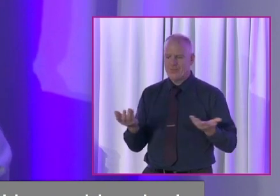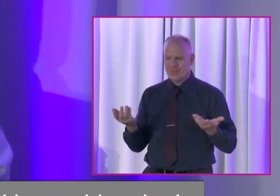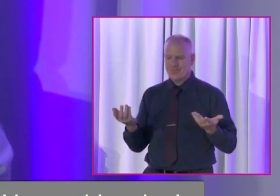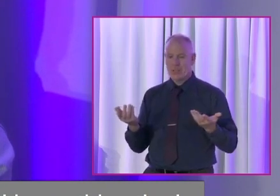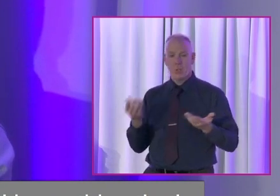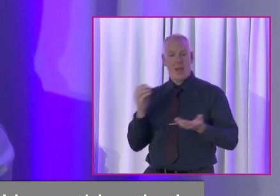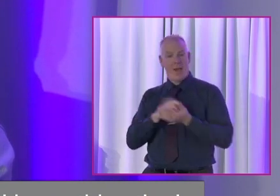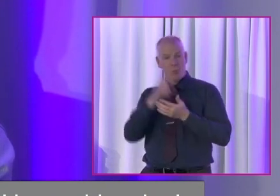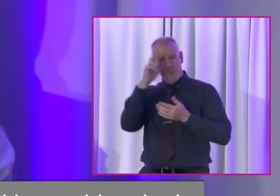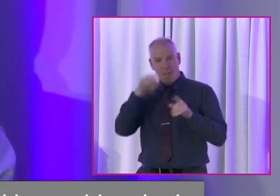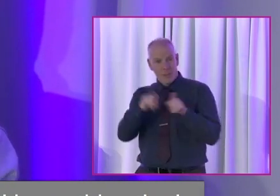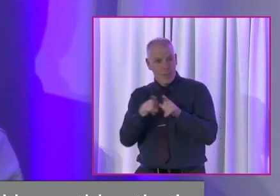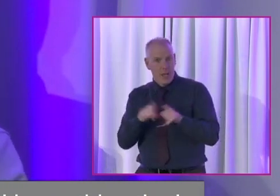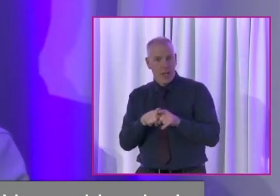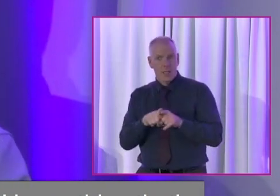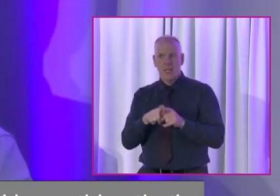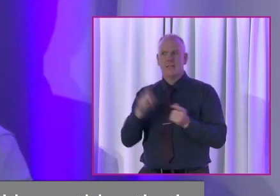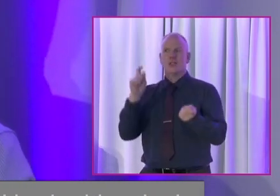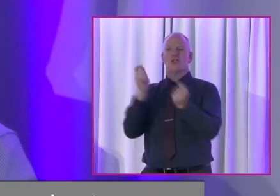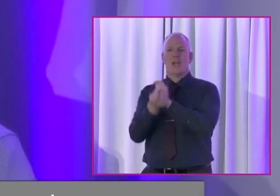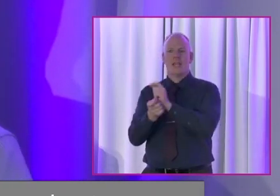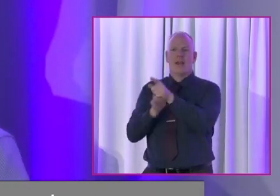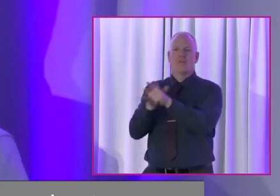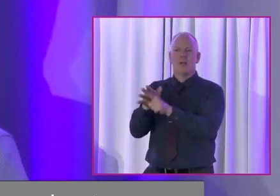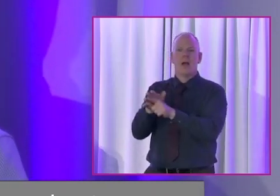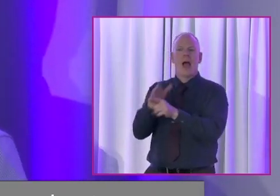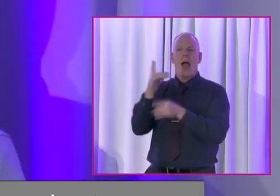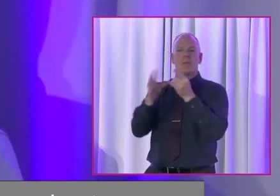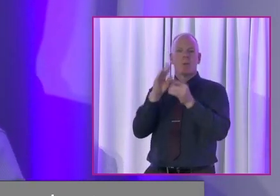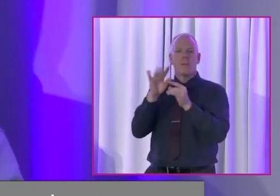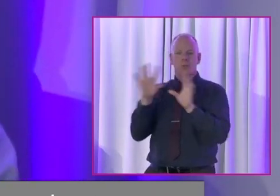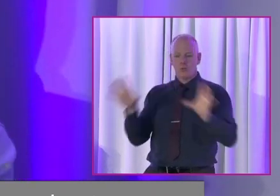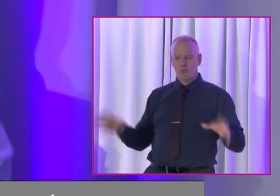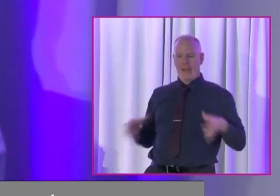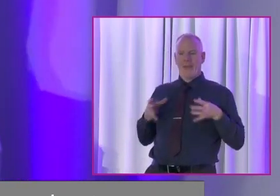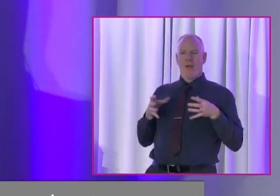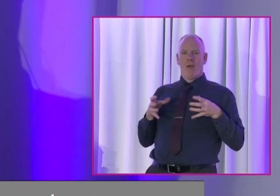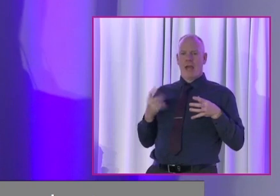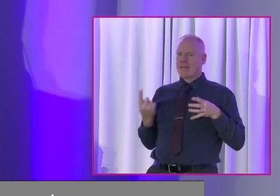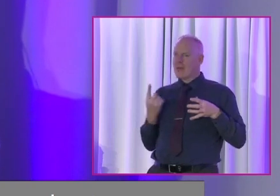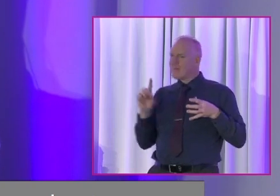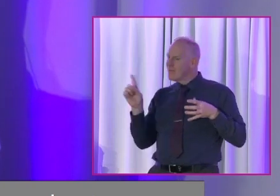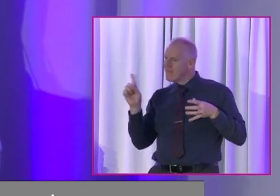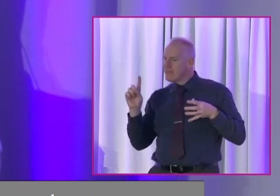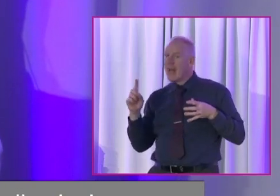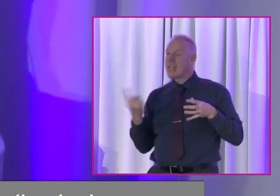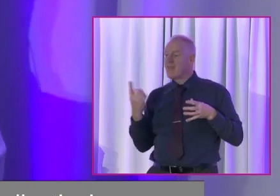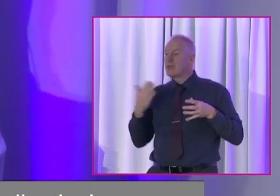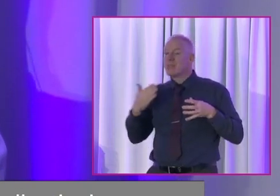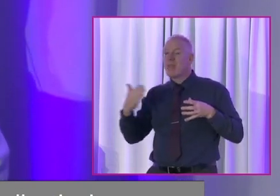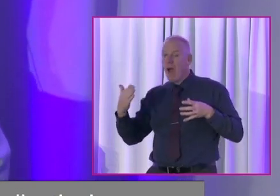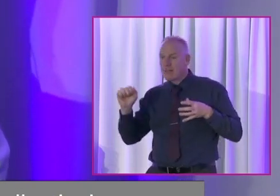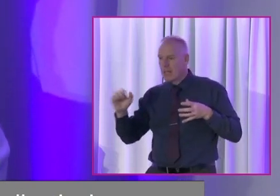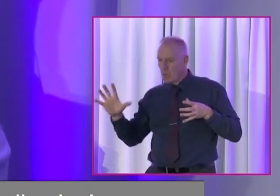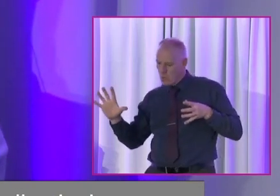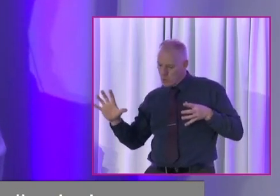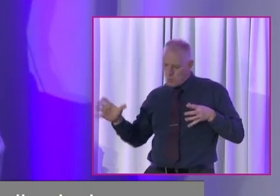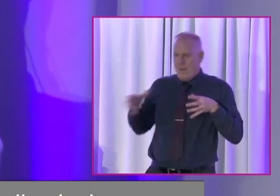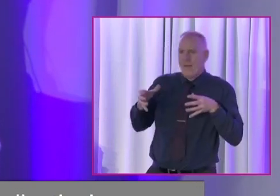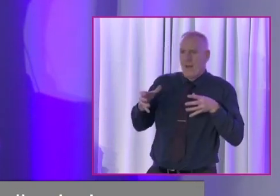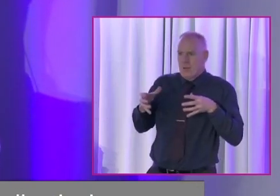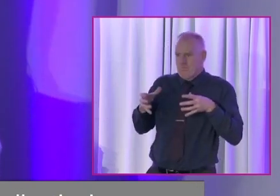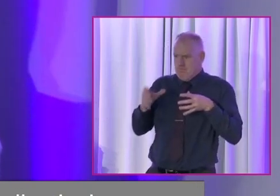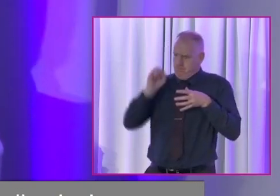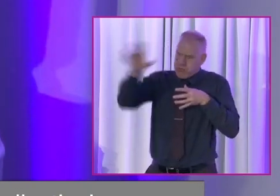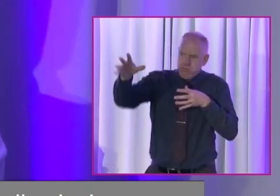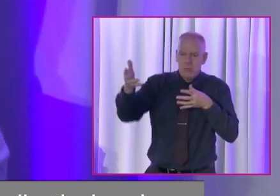remember too, anytime anything changes, it's when it's done collectively. Individuals might start something, but it's collectively voices are heard.